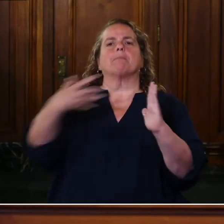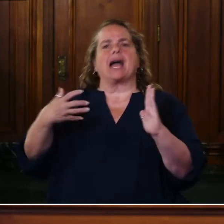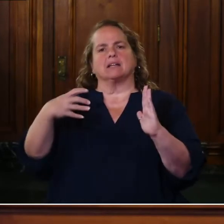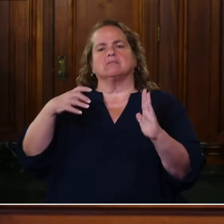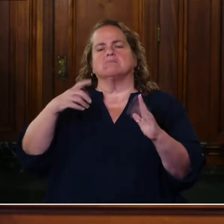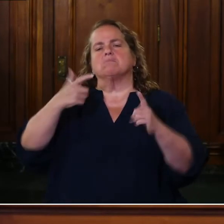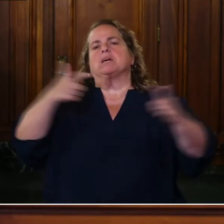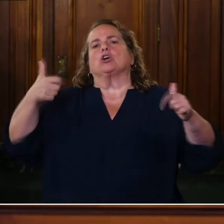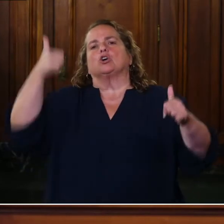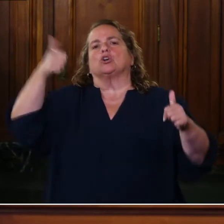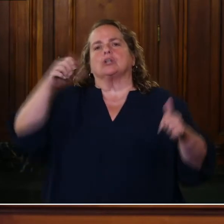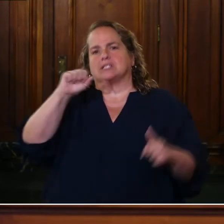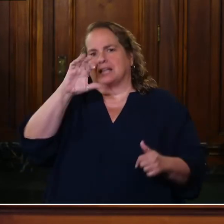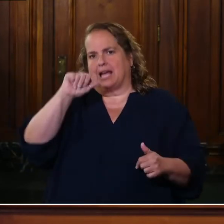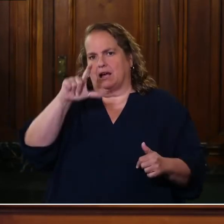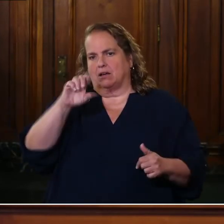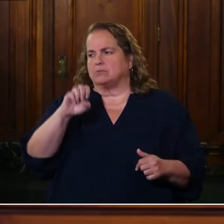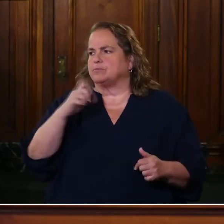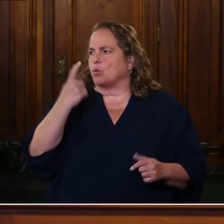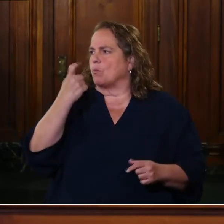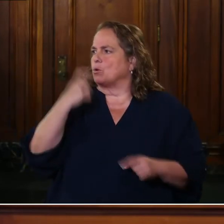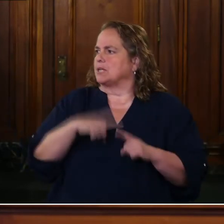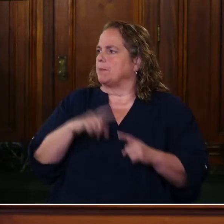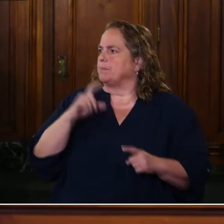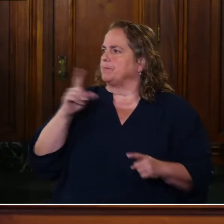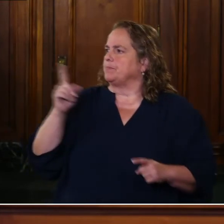happened. Admittedly. Let's try to go through one more time.